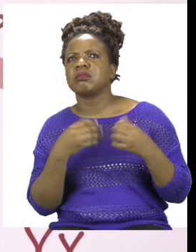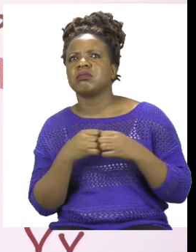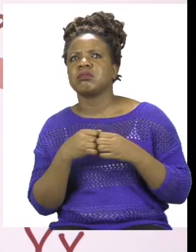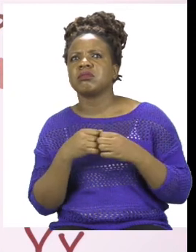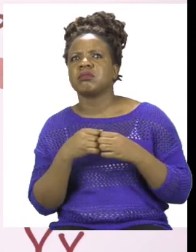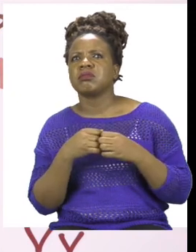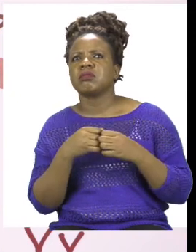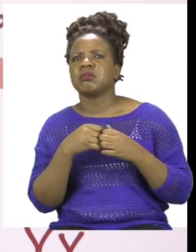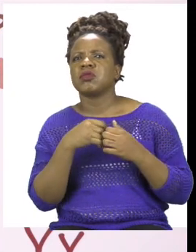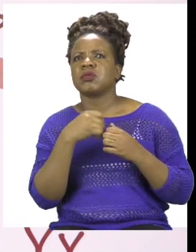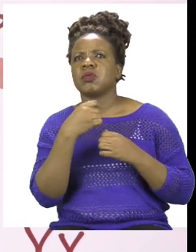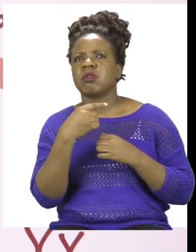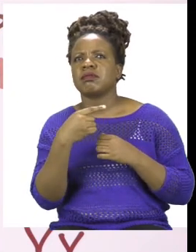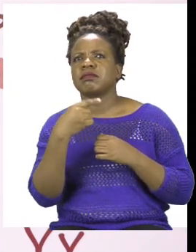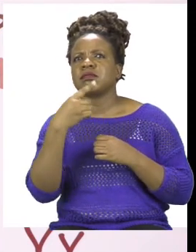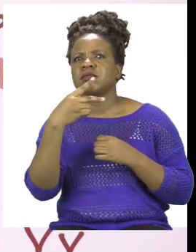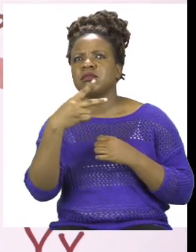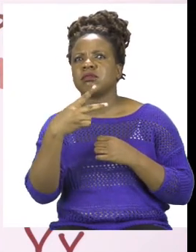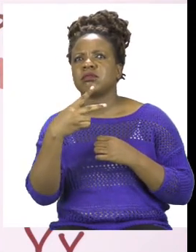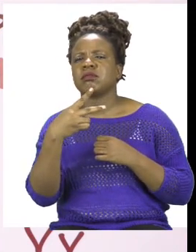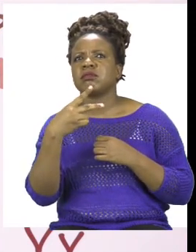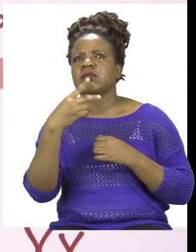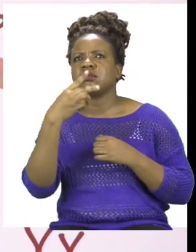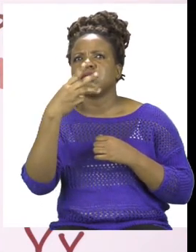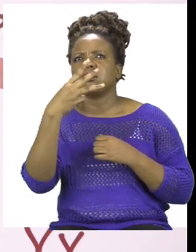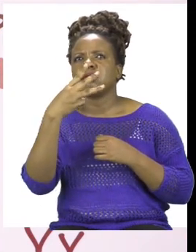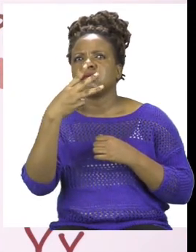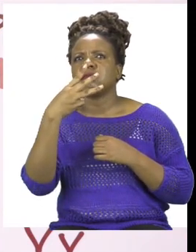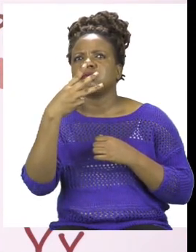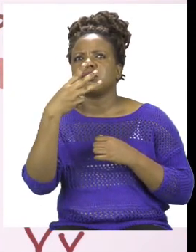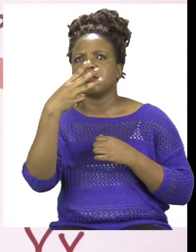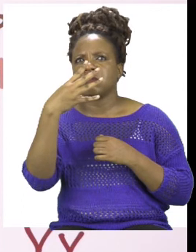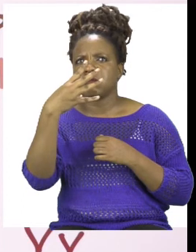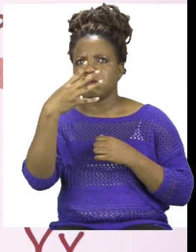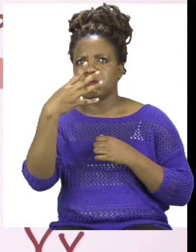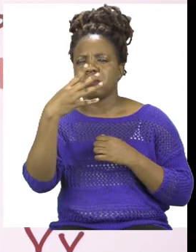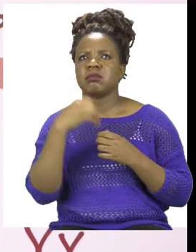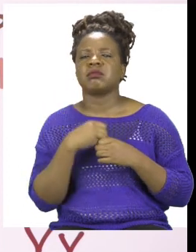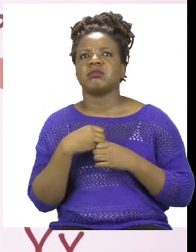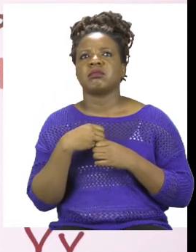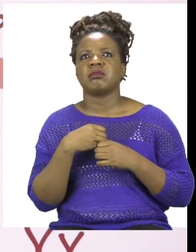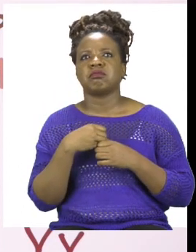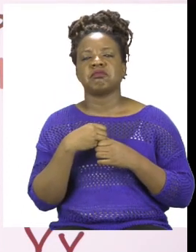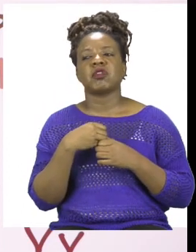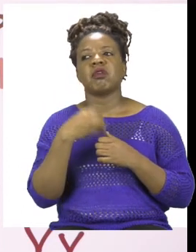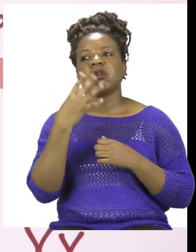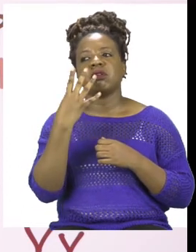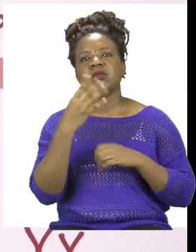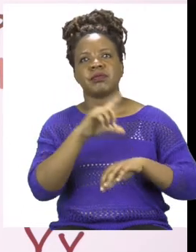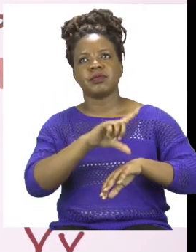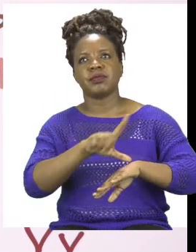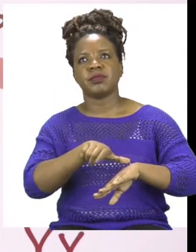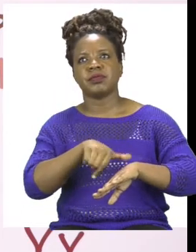Let's count the blocks. 1, 2, 3, 4 hours. So art